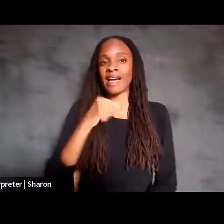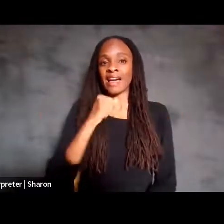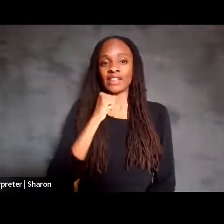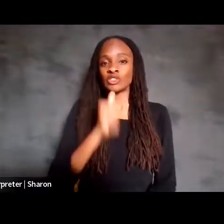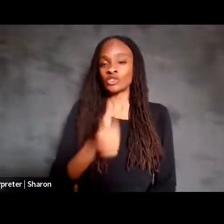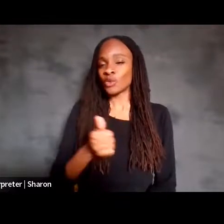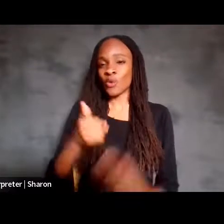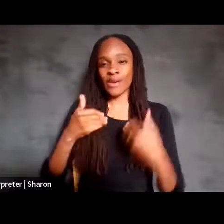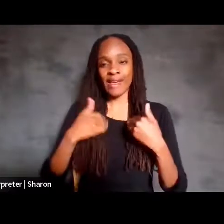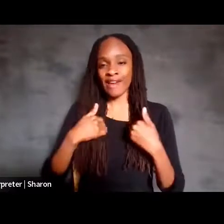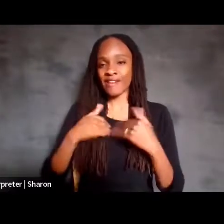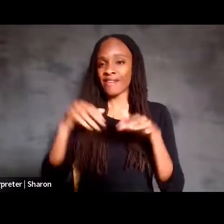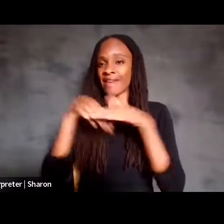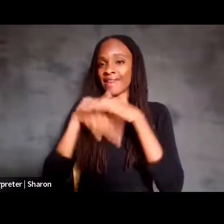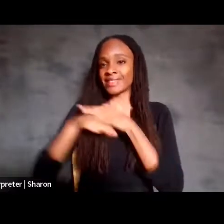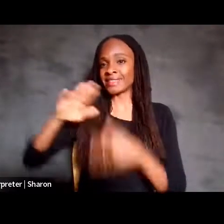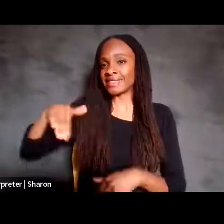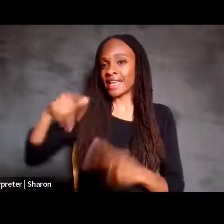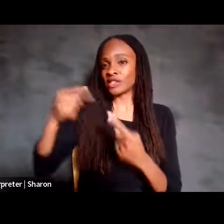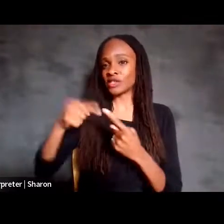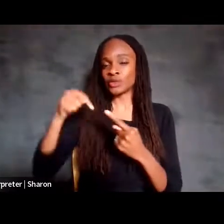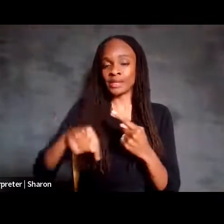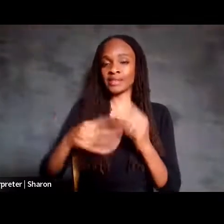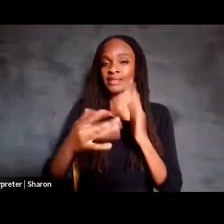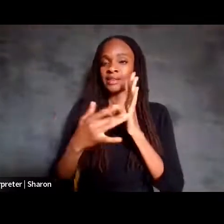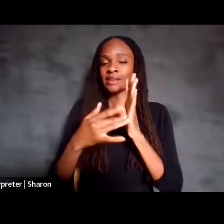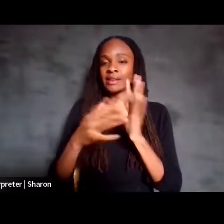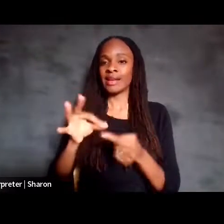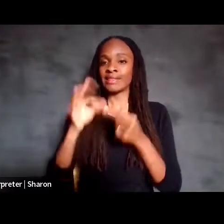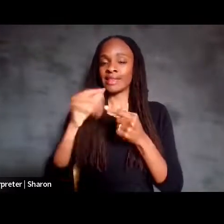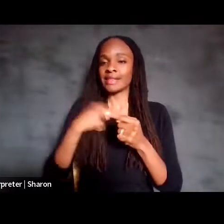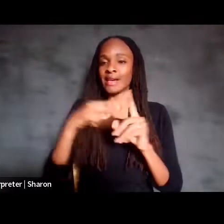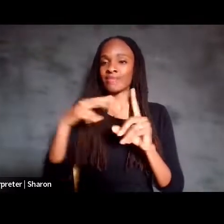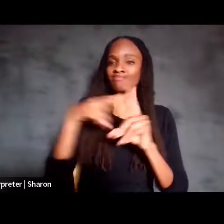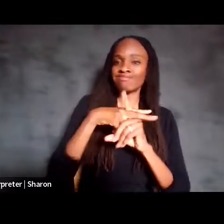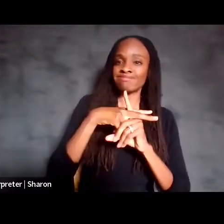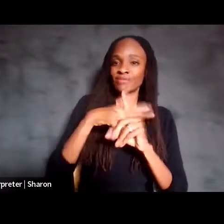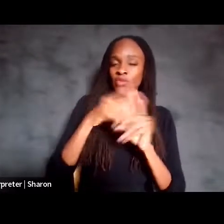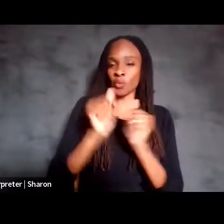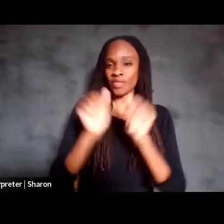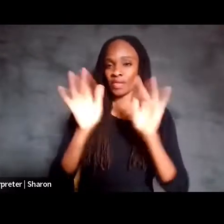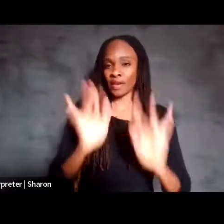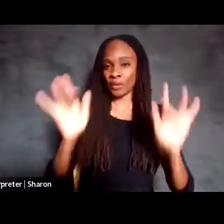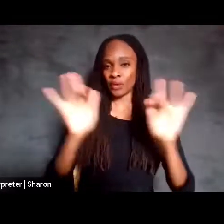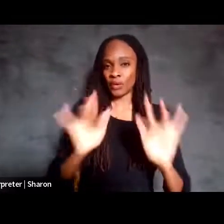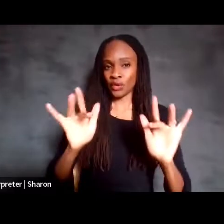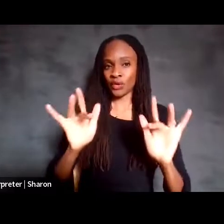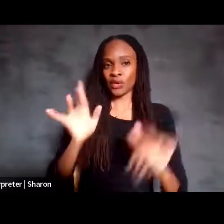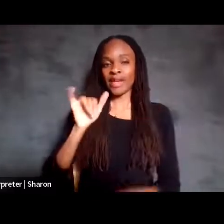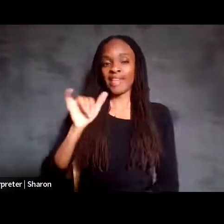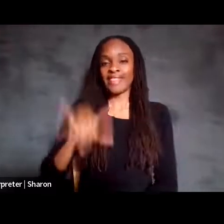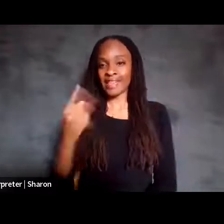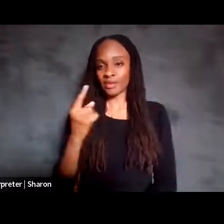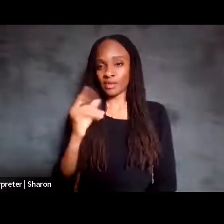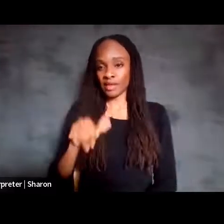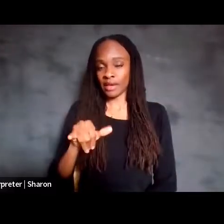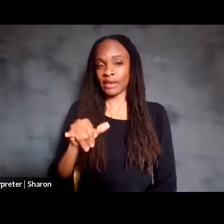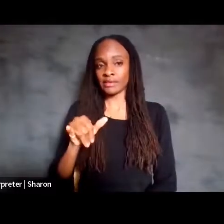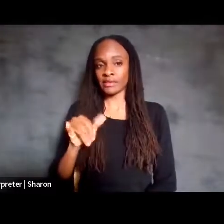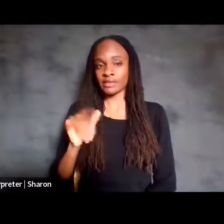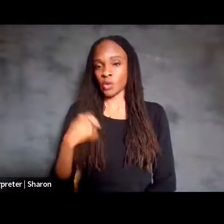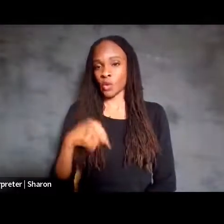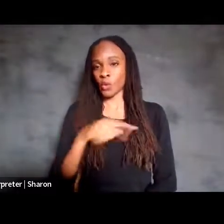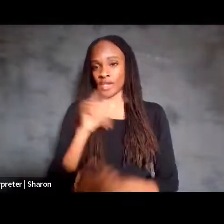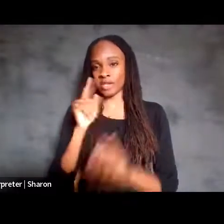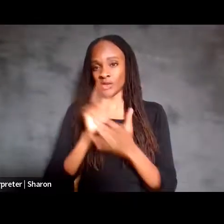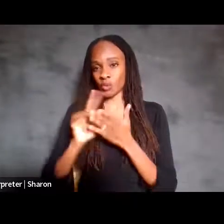access to this technology unless I am plugged into the computer. And this is something that the researchers that we do when we come in.